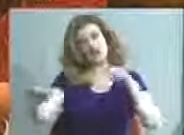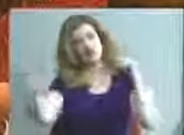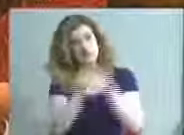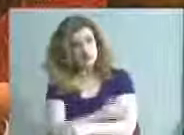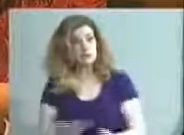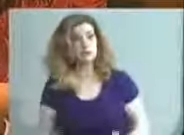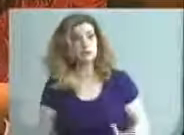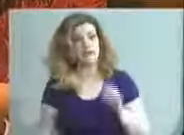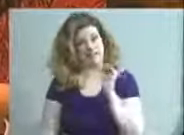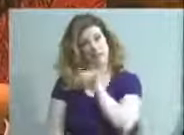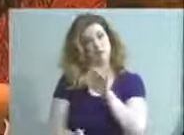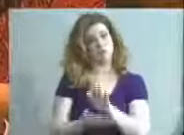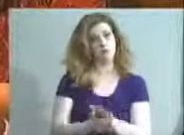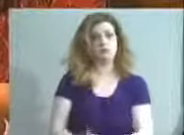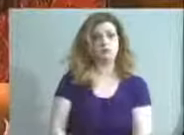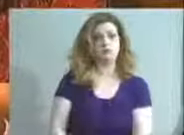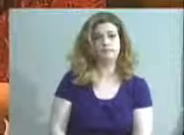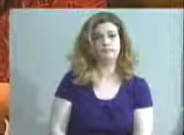killed at that school.